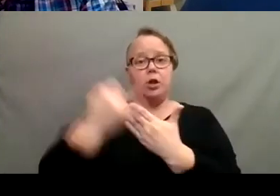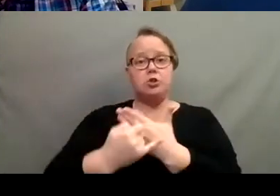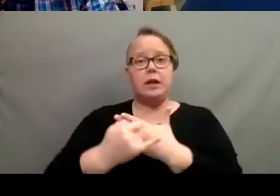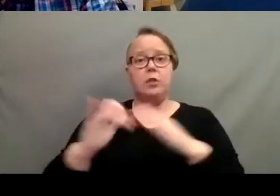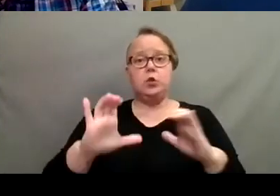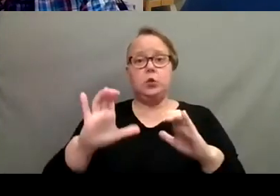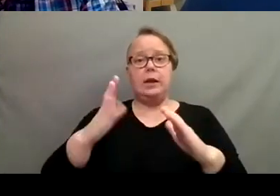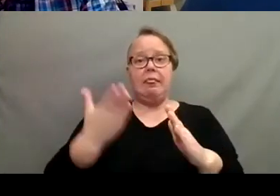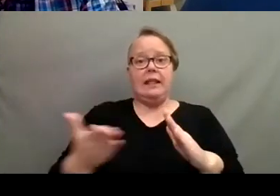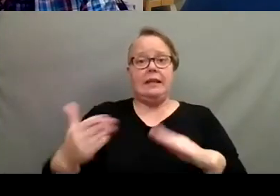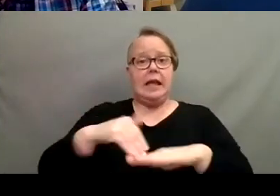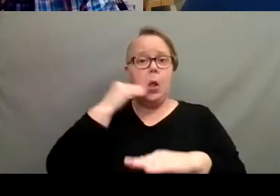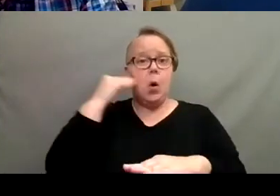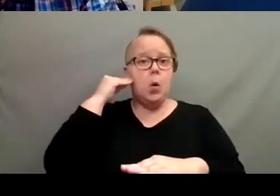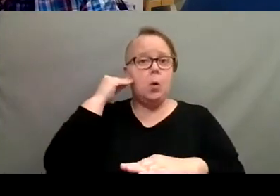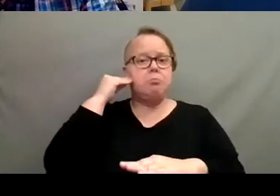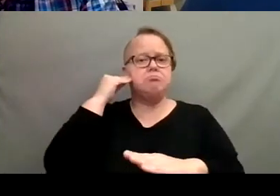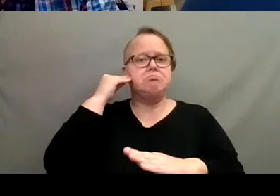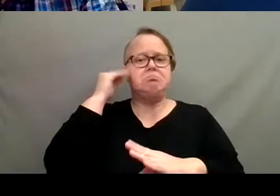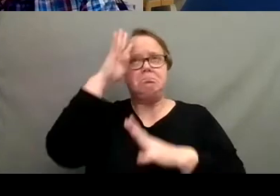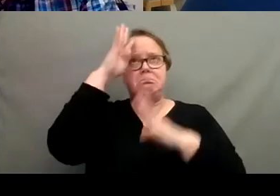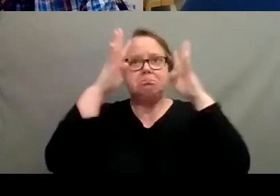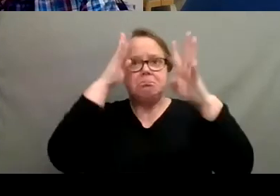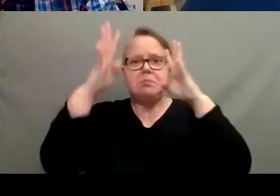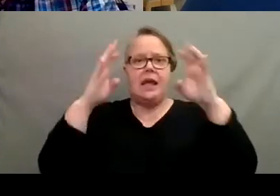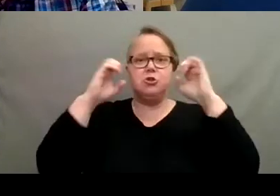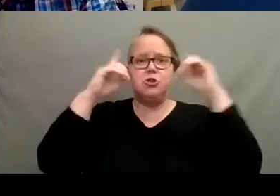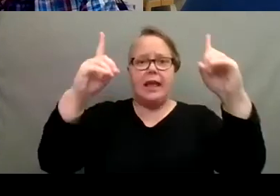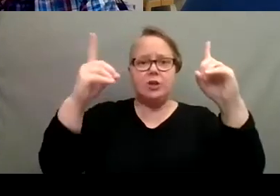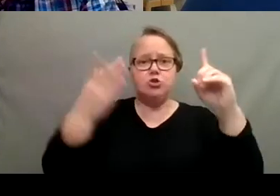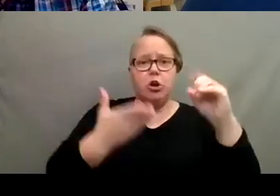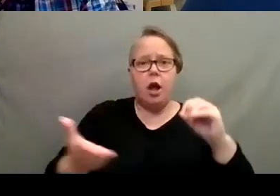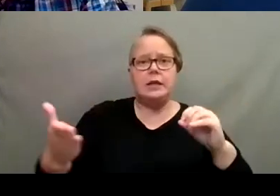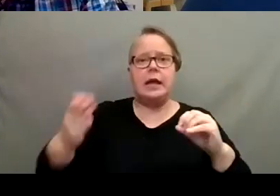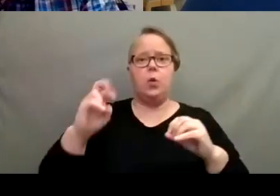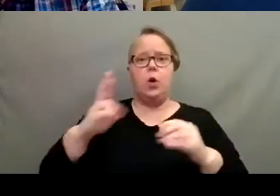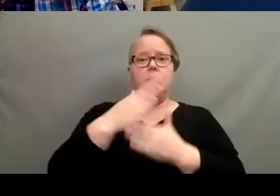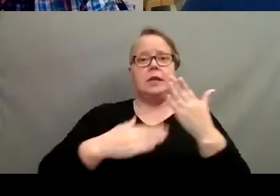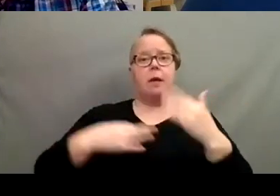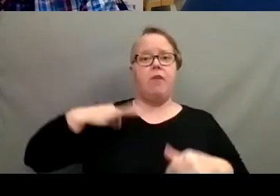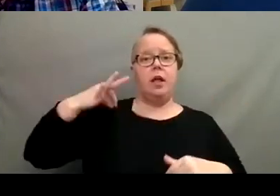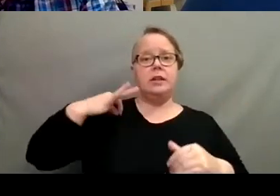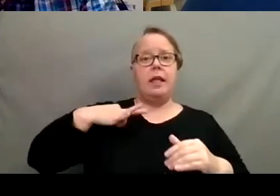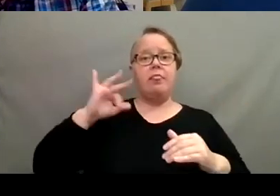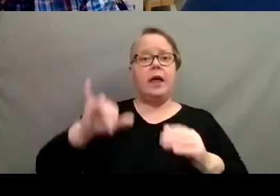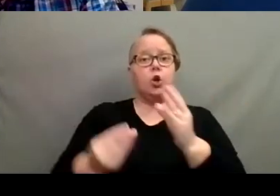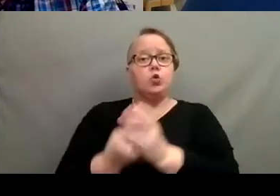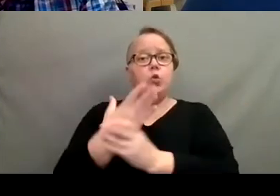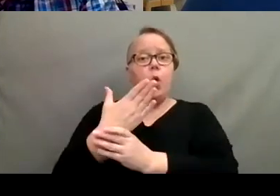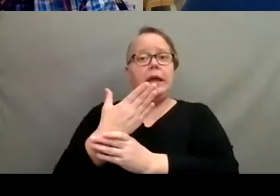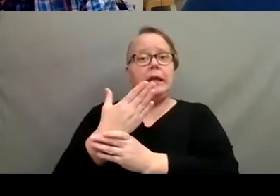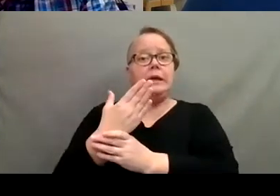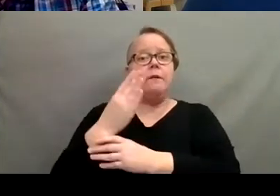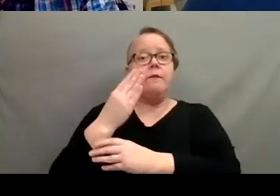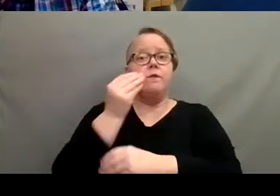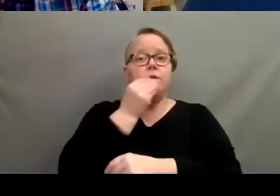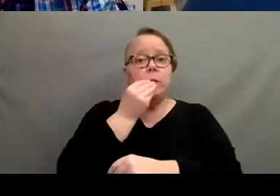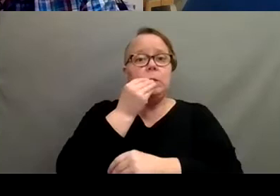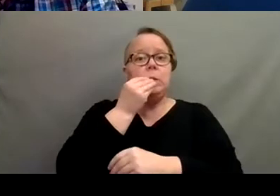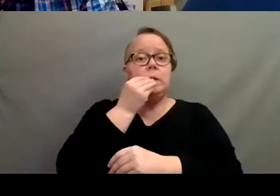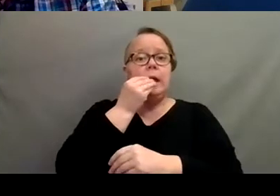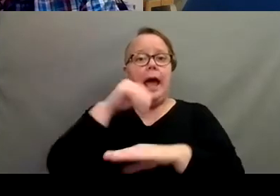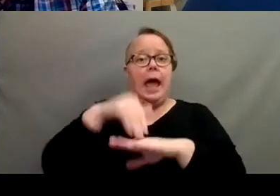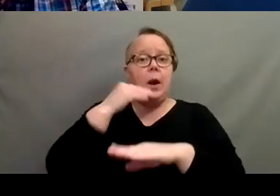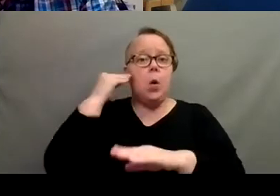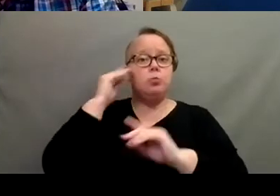things at home, whether it's creating educational content, or there's some volunteers who are even growing produce at home to donate to, uh, to